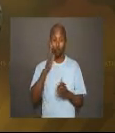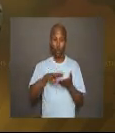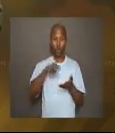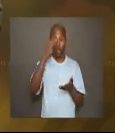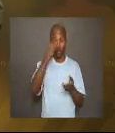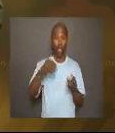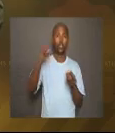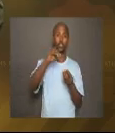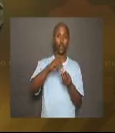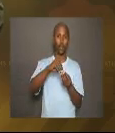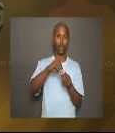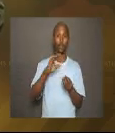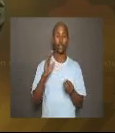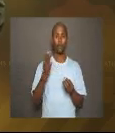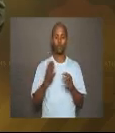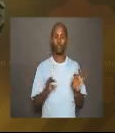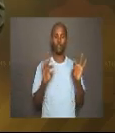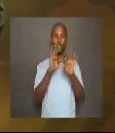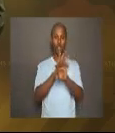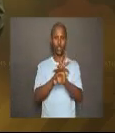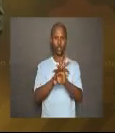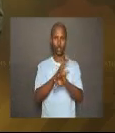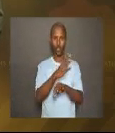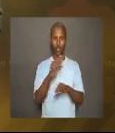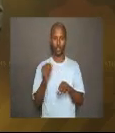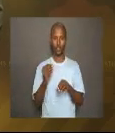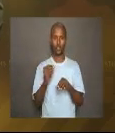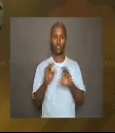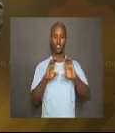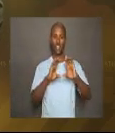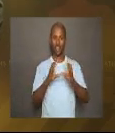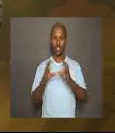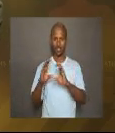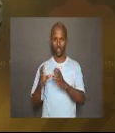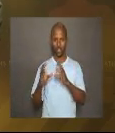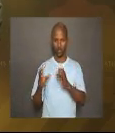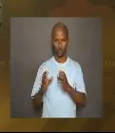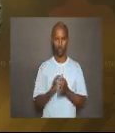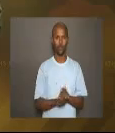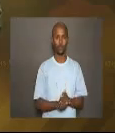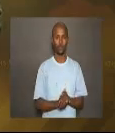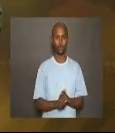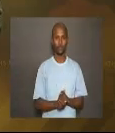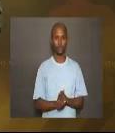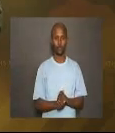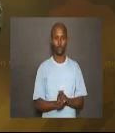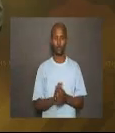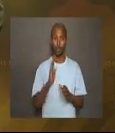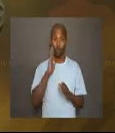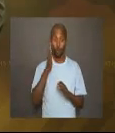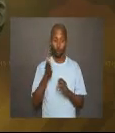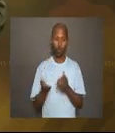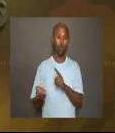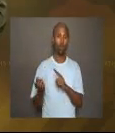additional types of functions and their classifications. We will